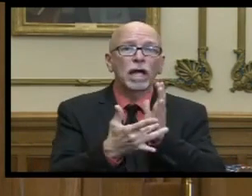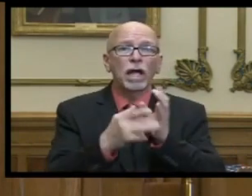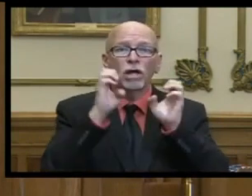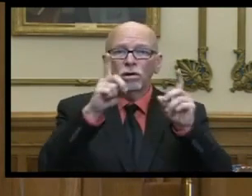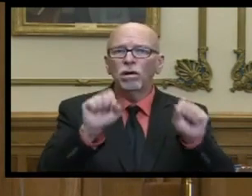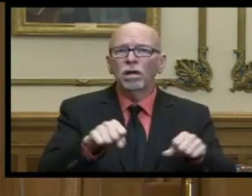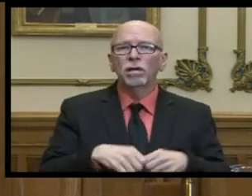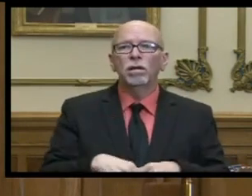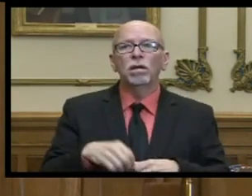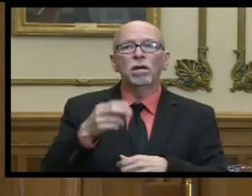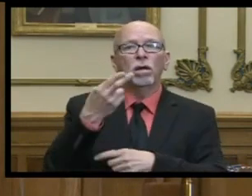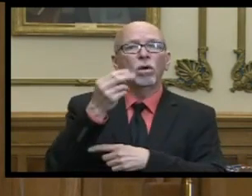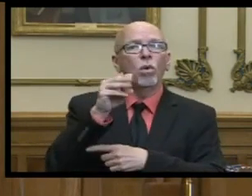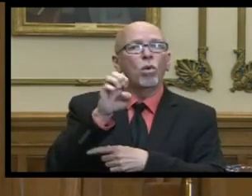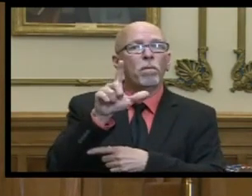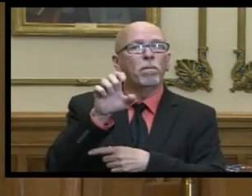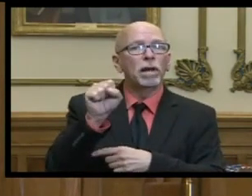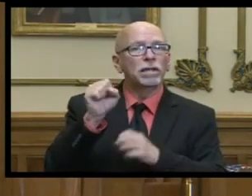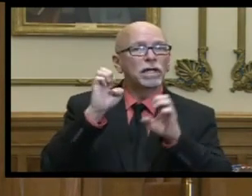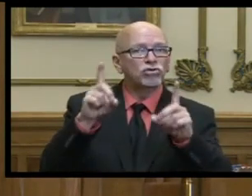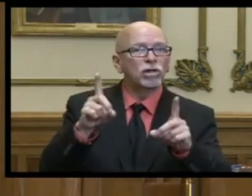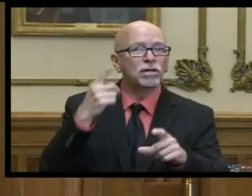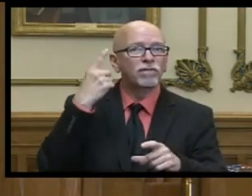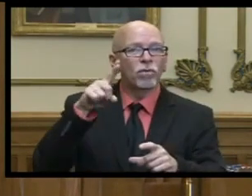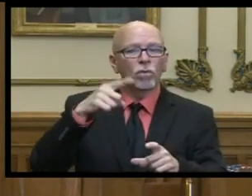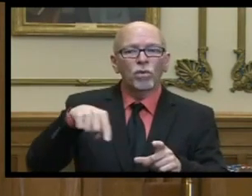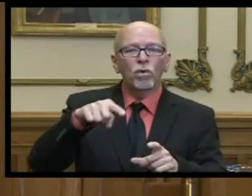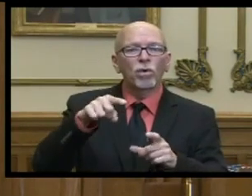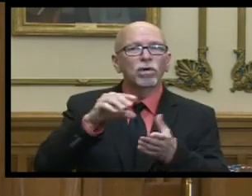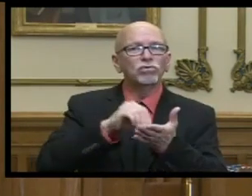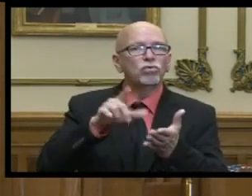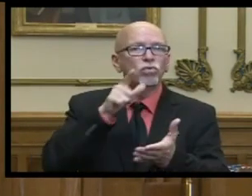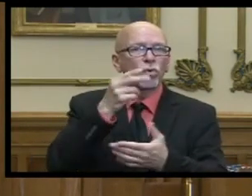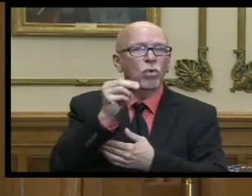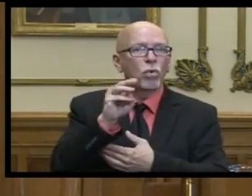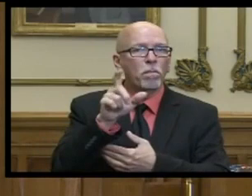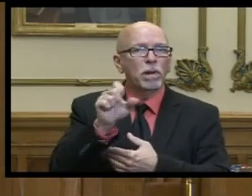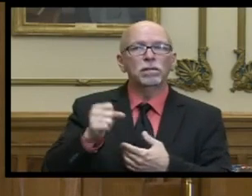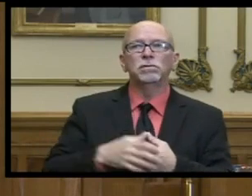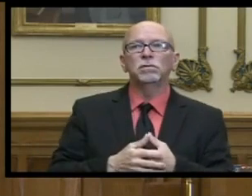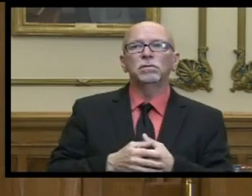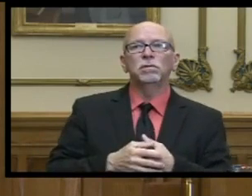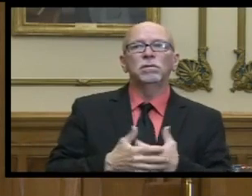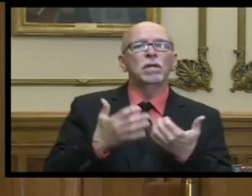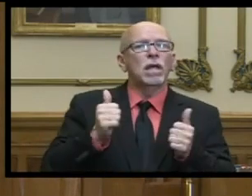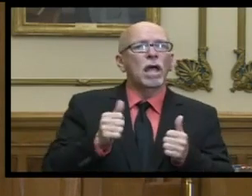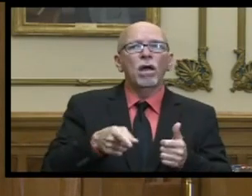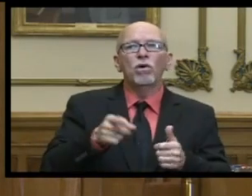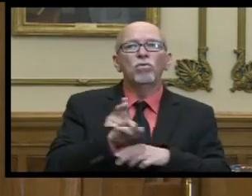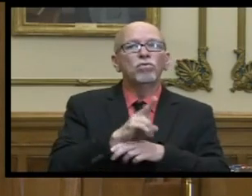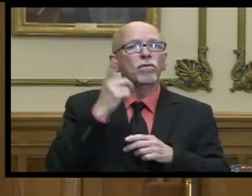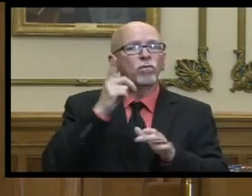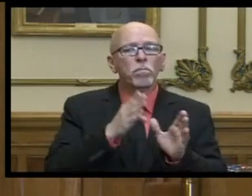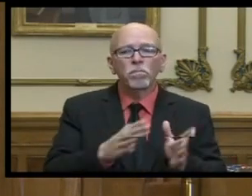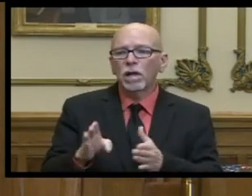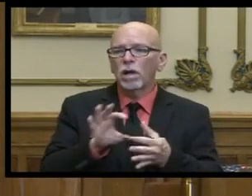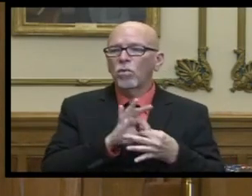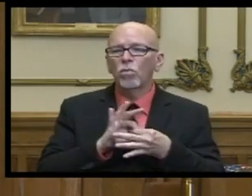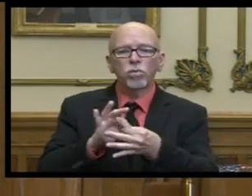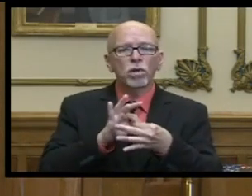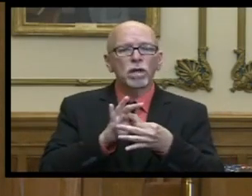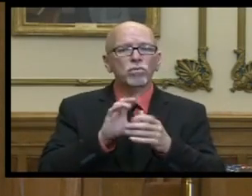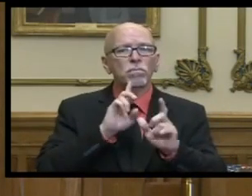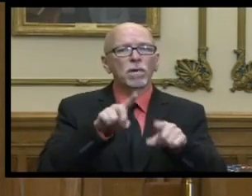homelessness education for homeless prepare for and coordinate responses